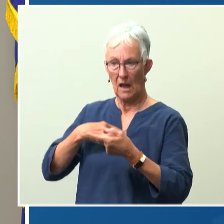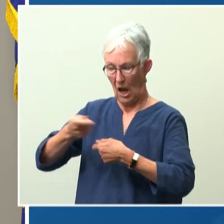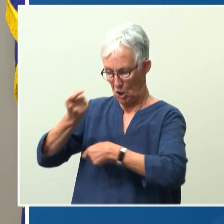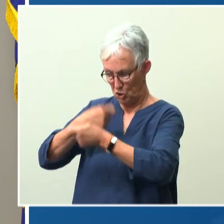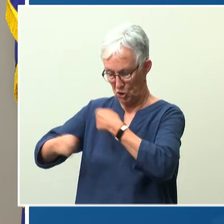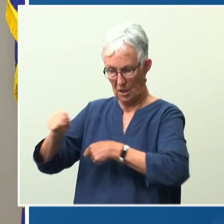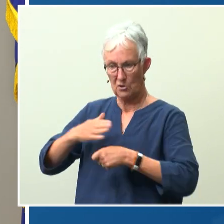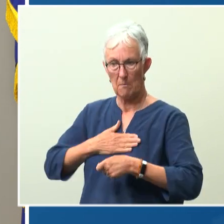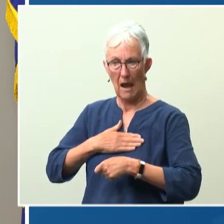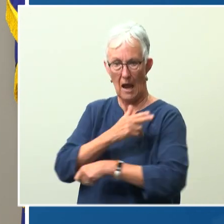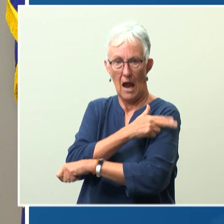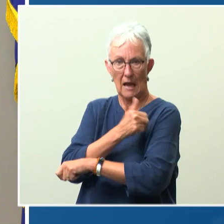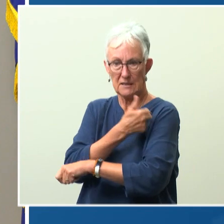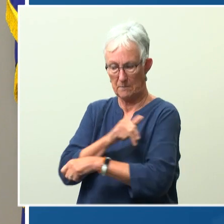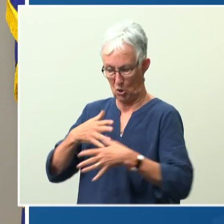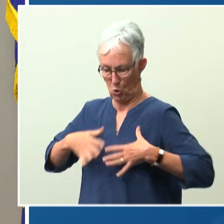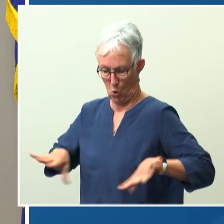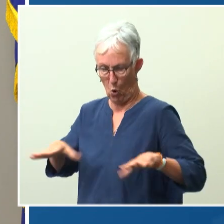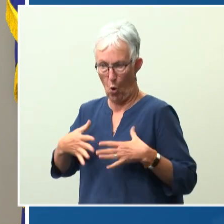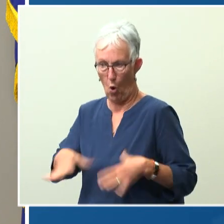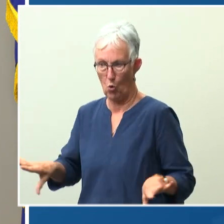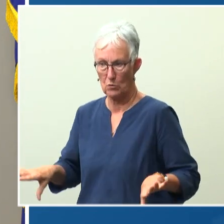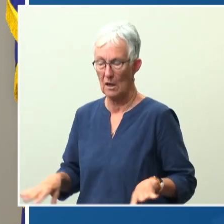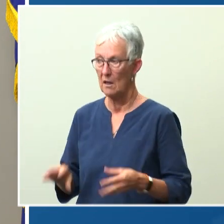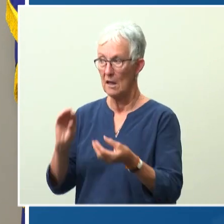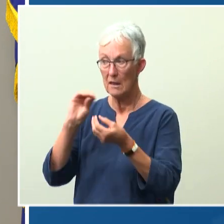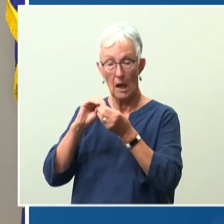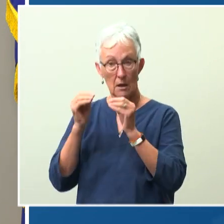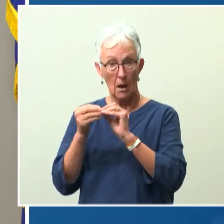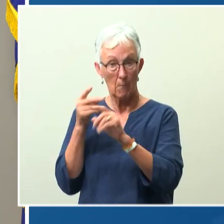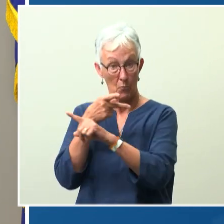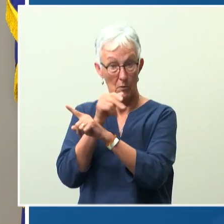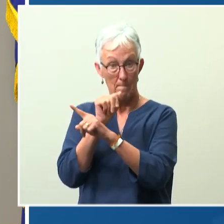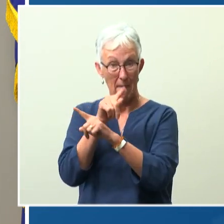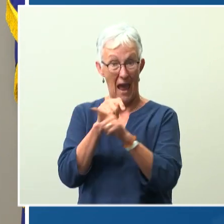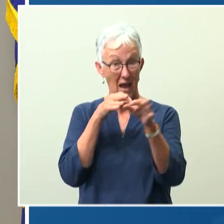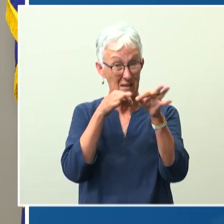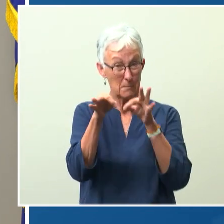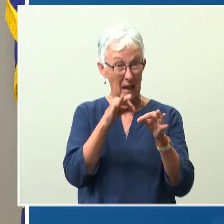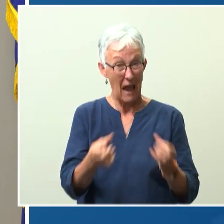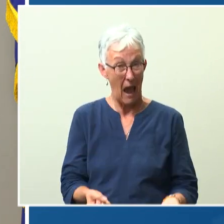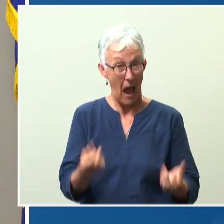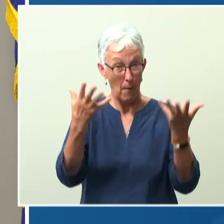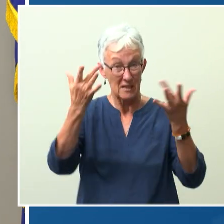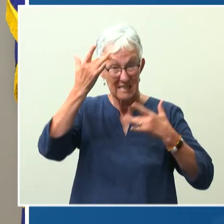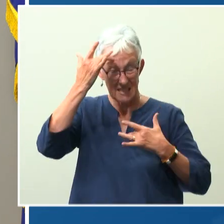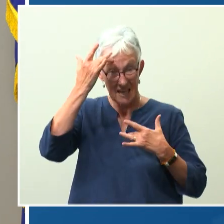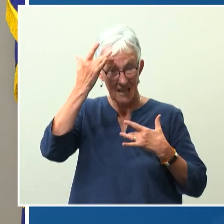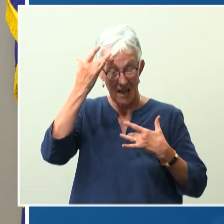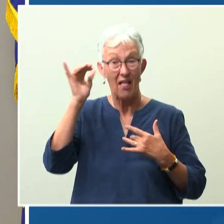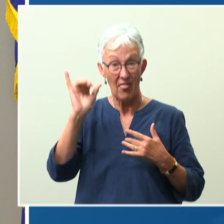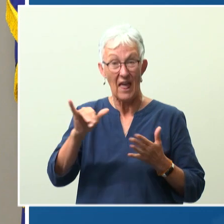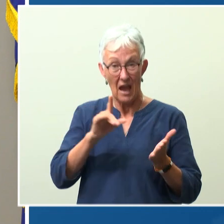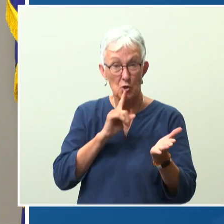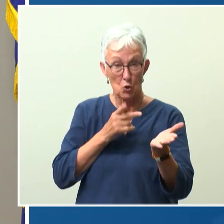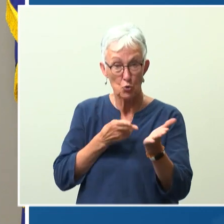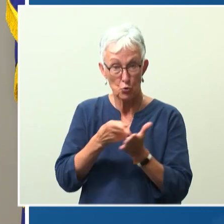The numbers that Pat has presented to you today are real, very real. Two weeks ago when I was rounding in the ICU,